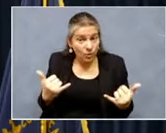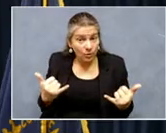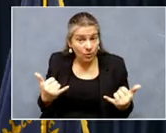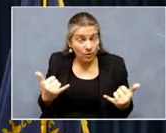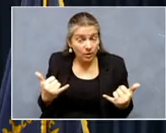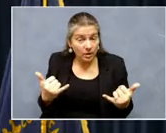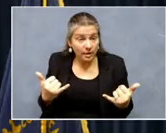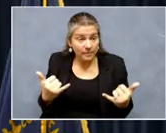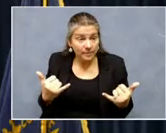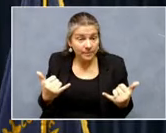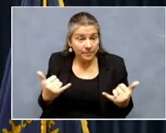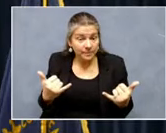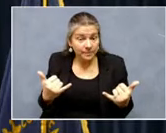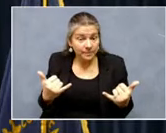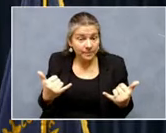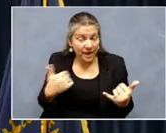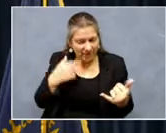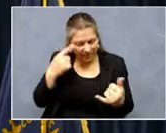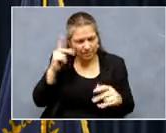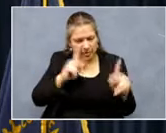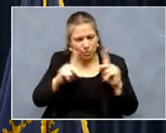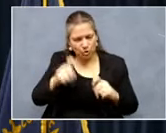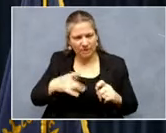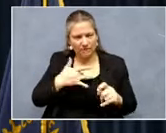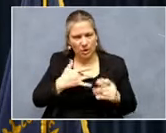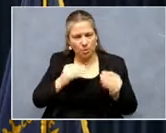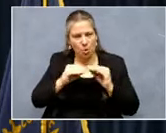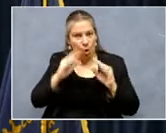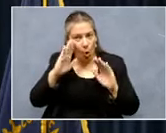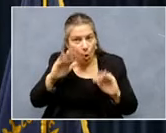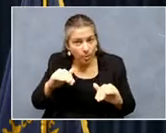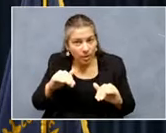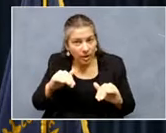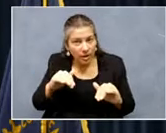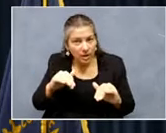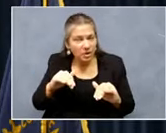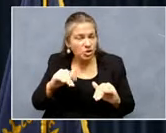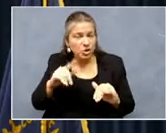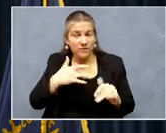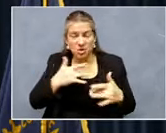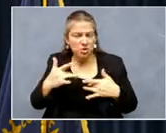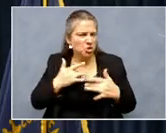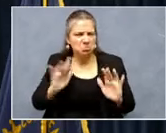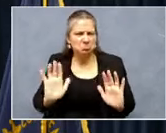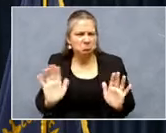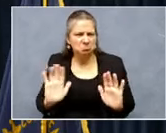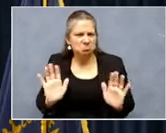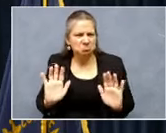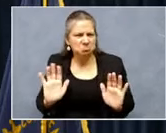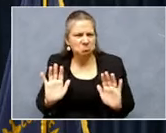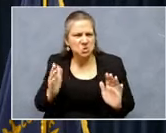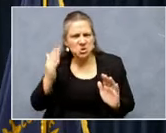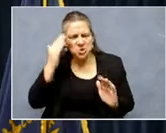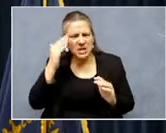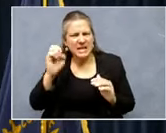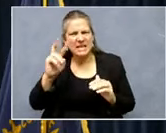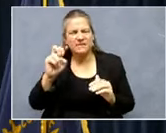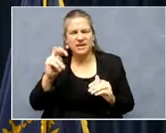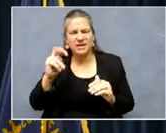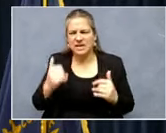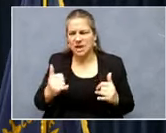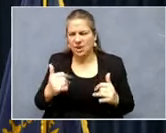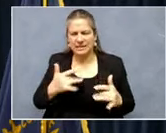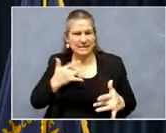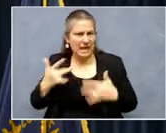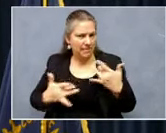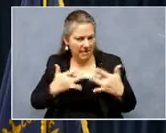uh, I think people ought to feel more hope than concern. Um, but knowing that, you know, even, even a time of, of excitement, there are